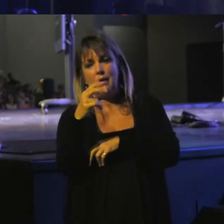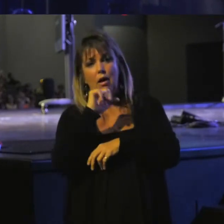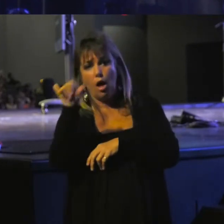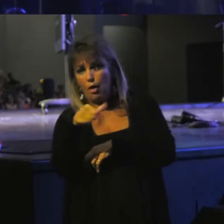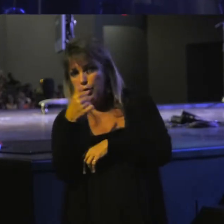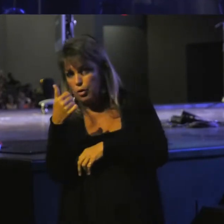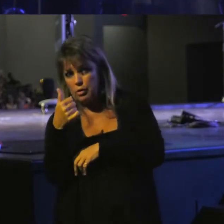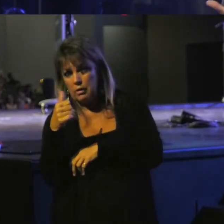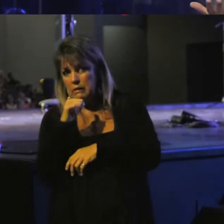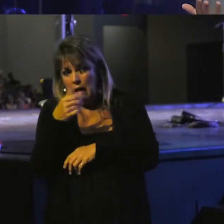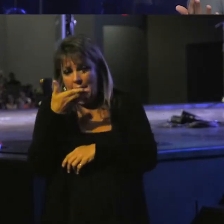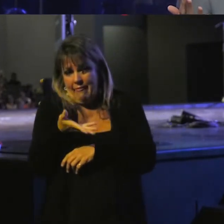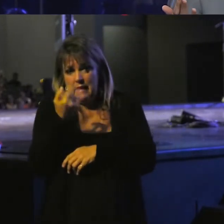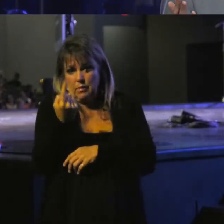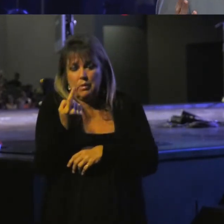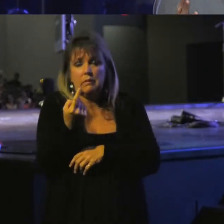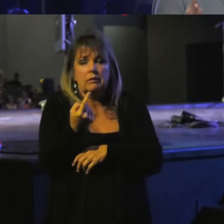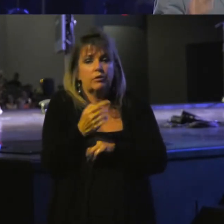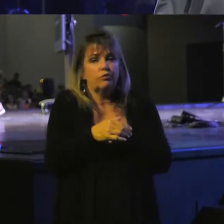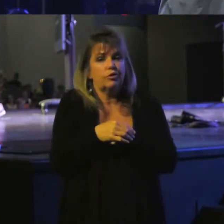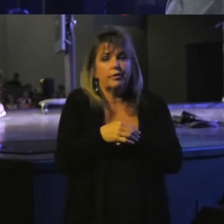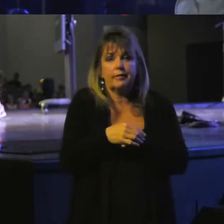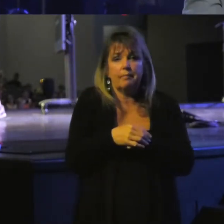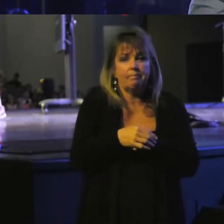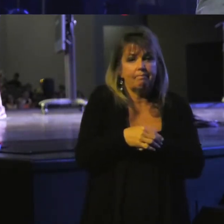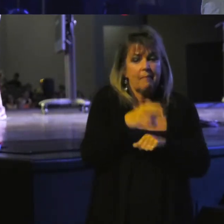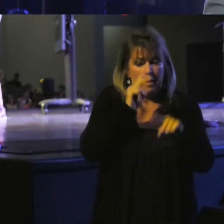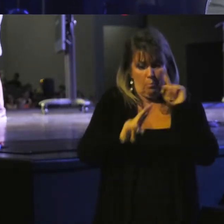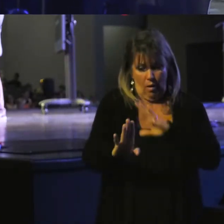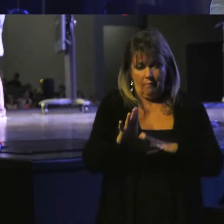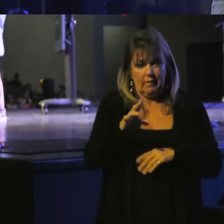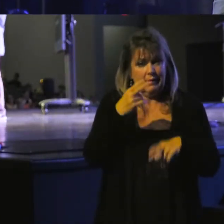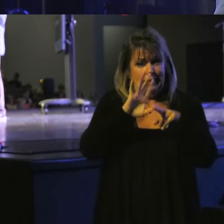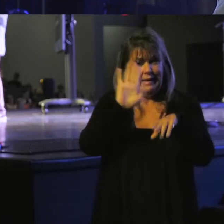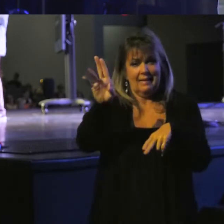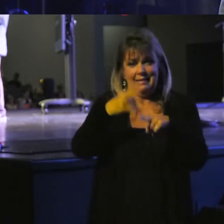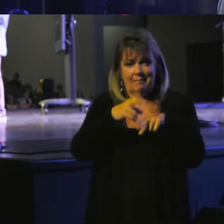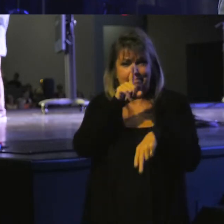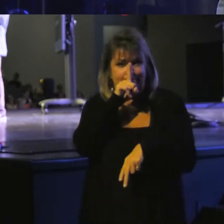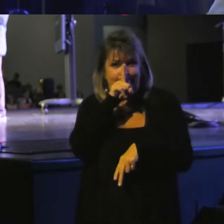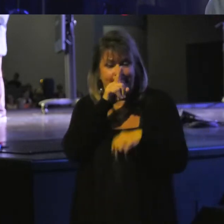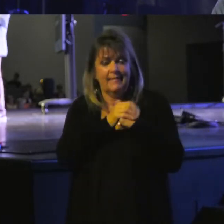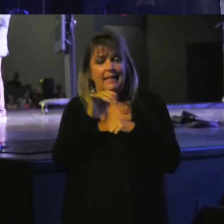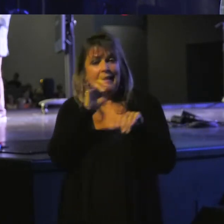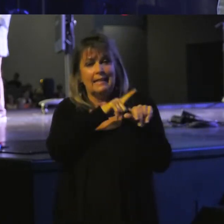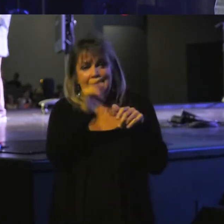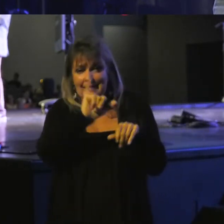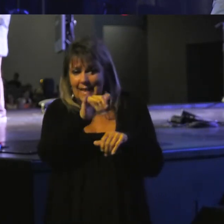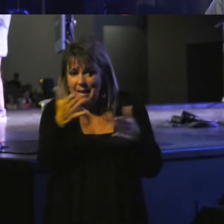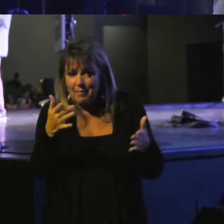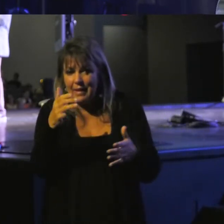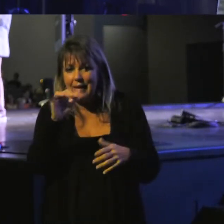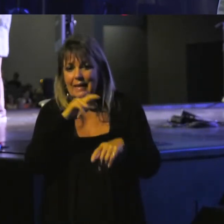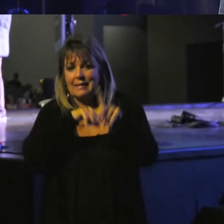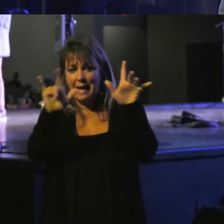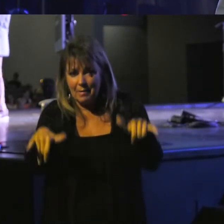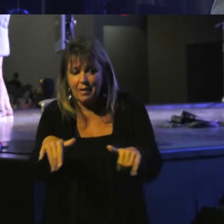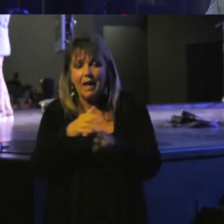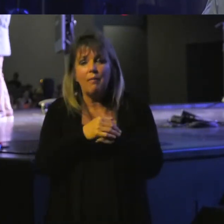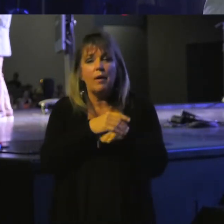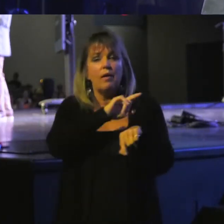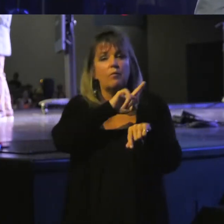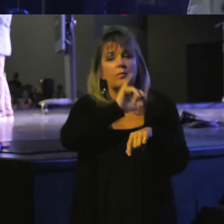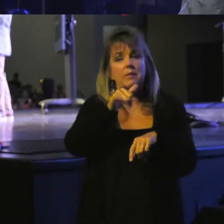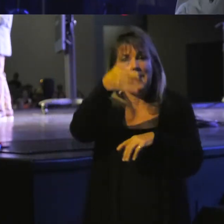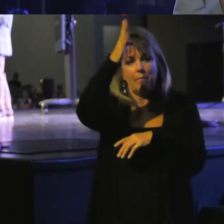one. This is just unnamed prophet who was saying the same thing at the same time to the same people from the same God,